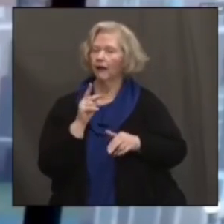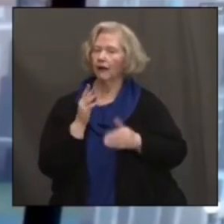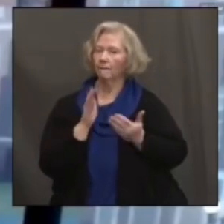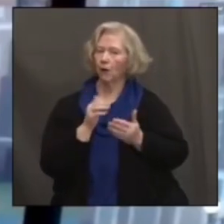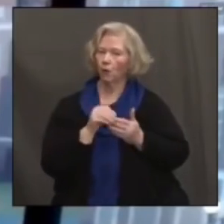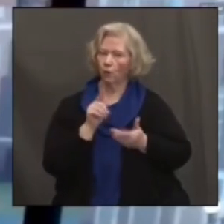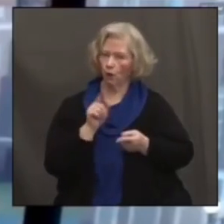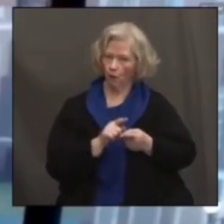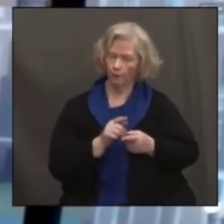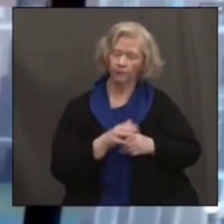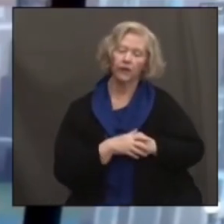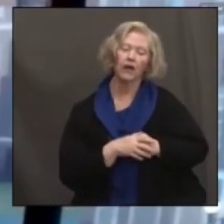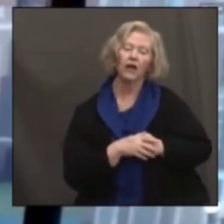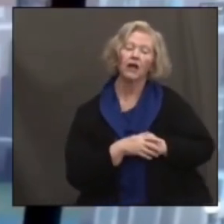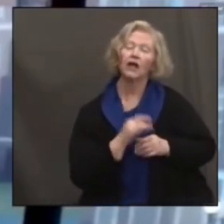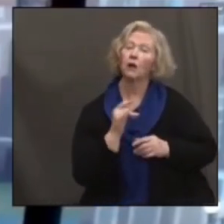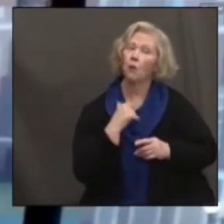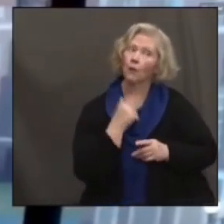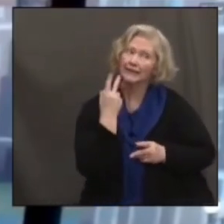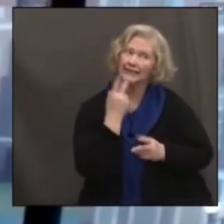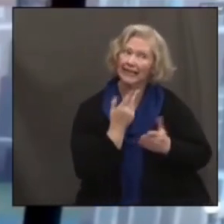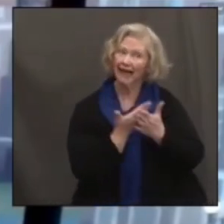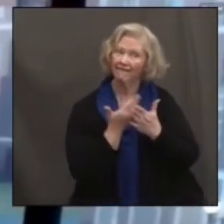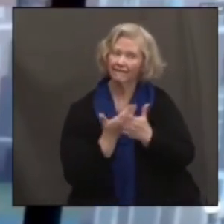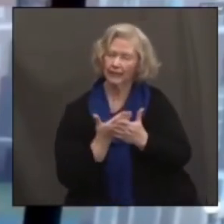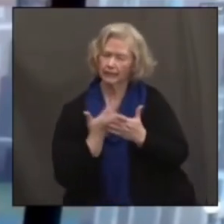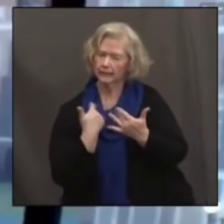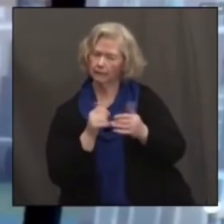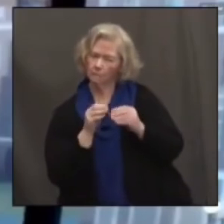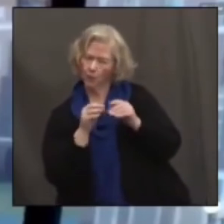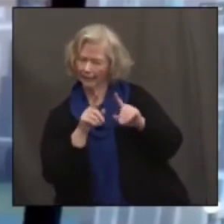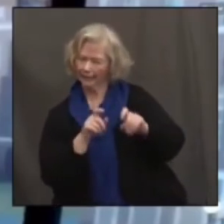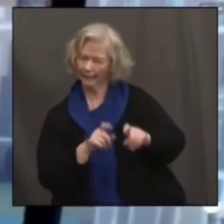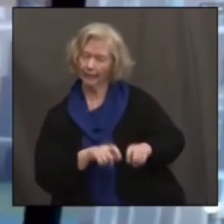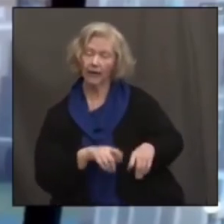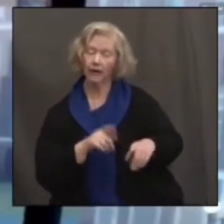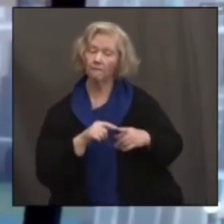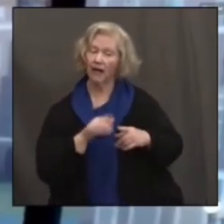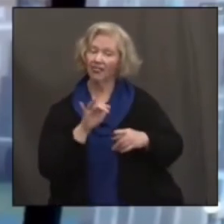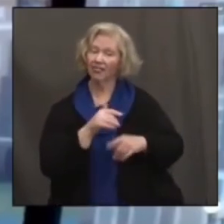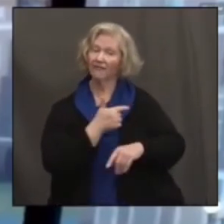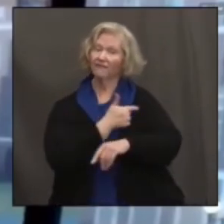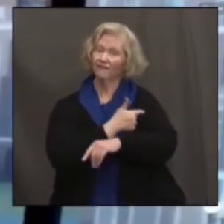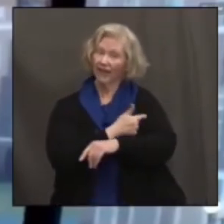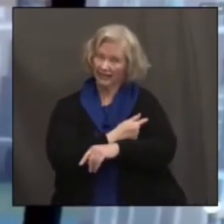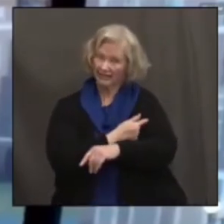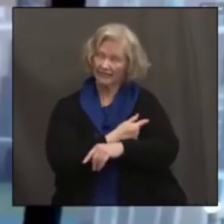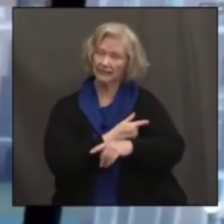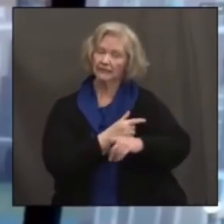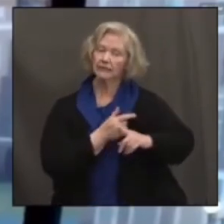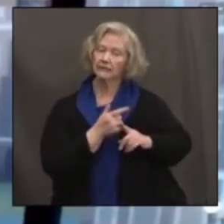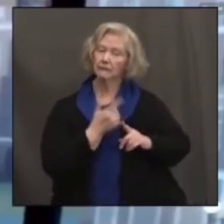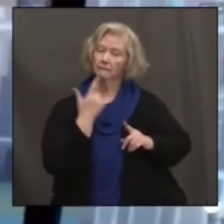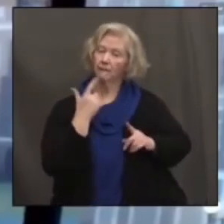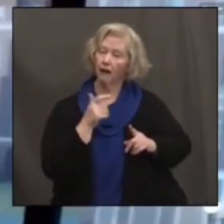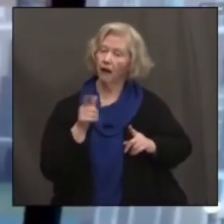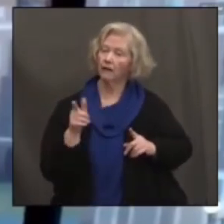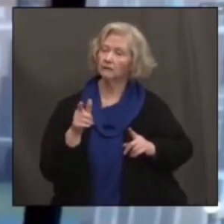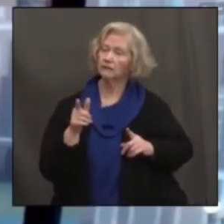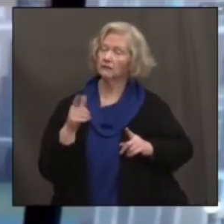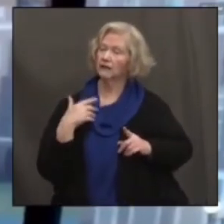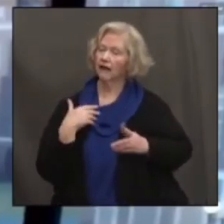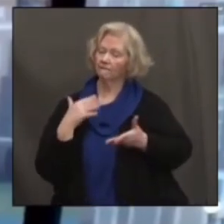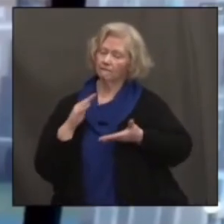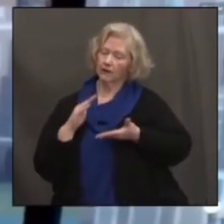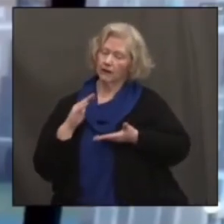that's coming out that needs to be confirmed, but that these vaccines may have actually because of that decrease in the viral load, because